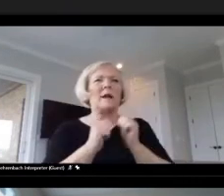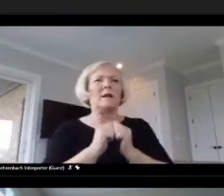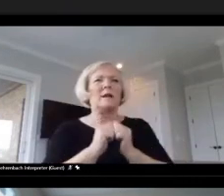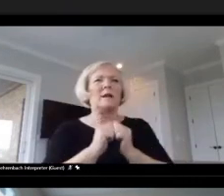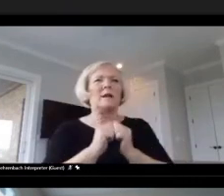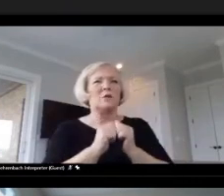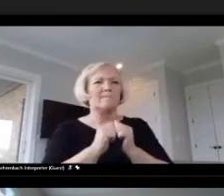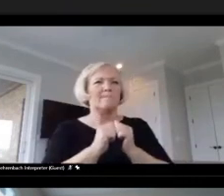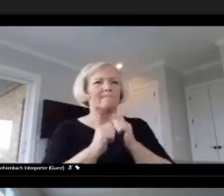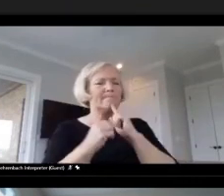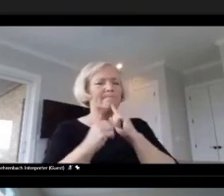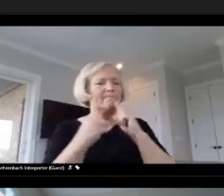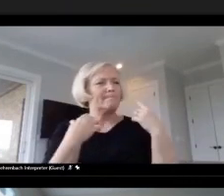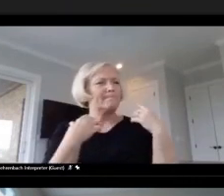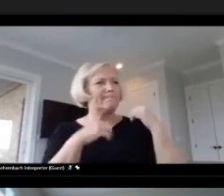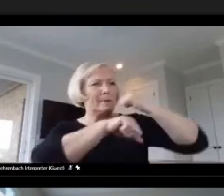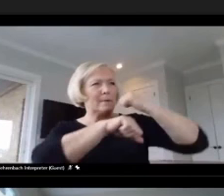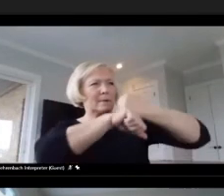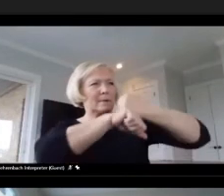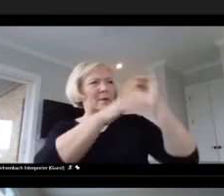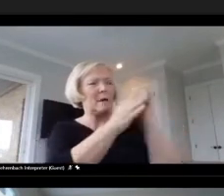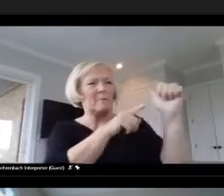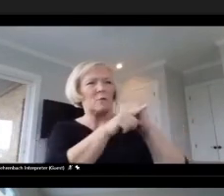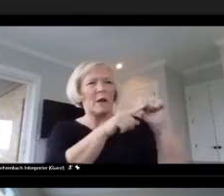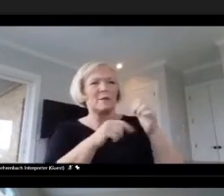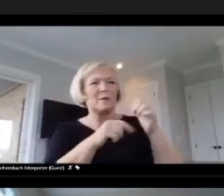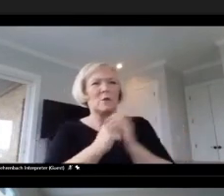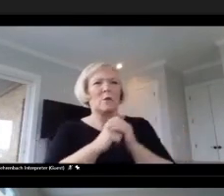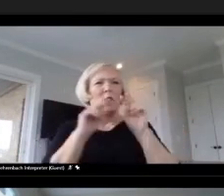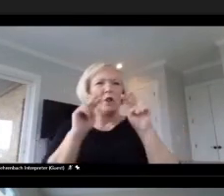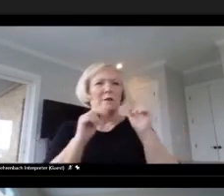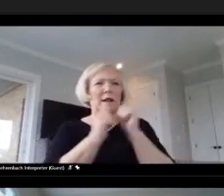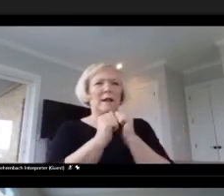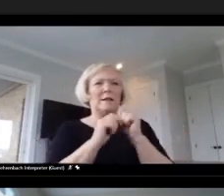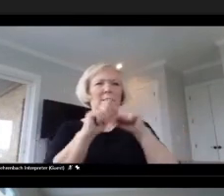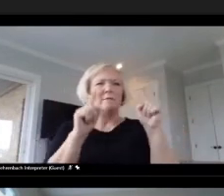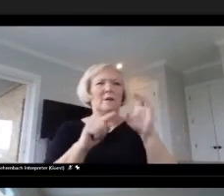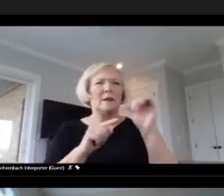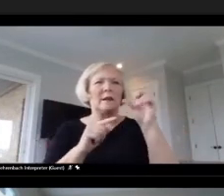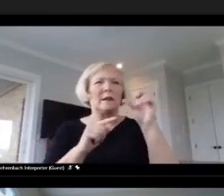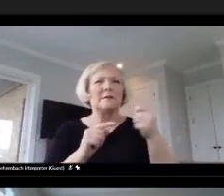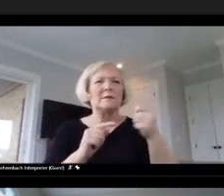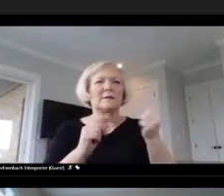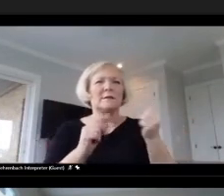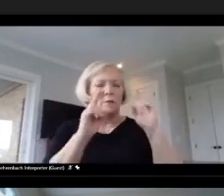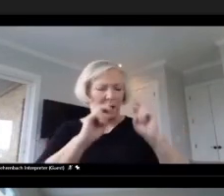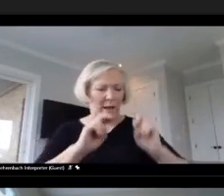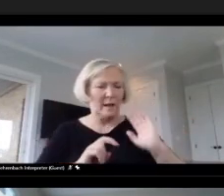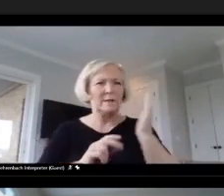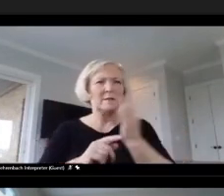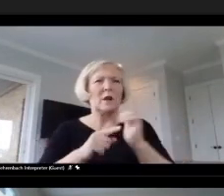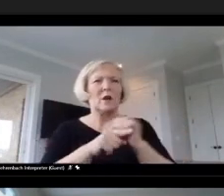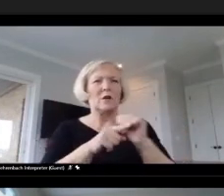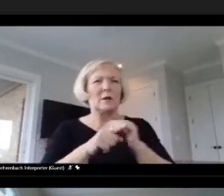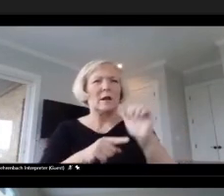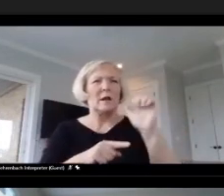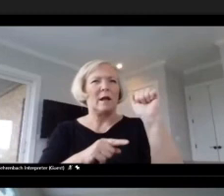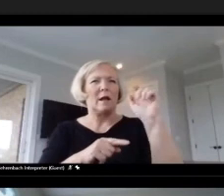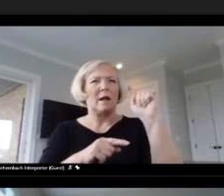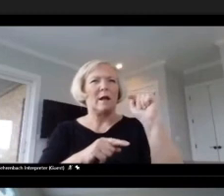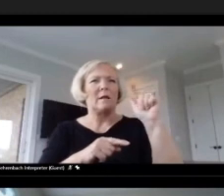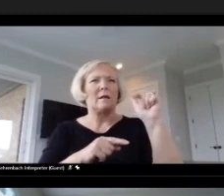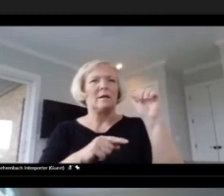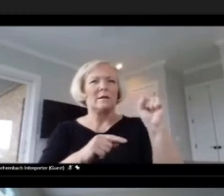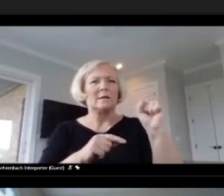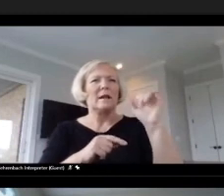also looked at Atlas cases together to analyze our practice. We've used Atlas cases to hire teachers